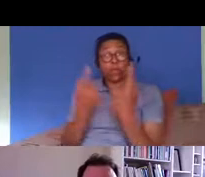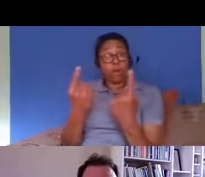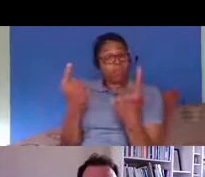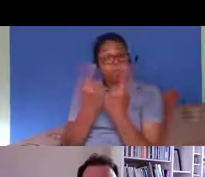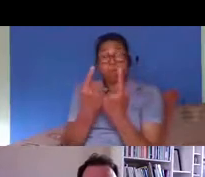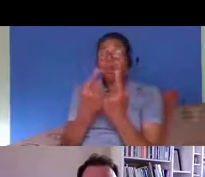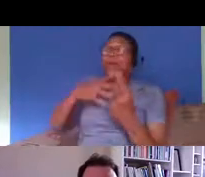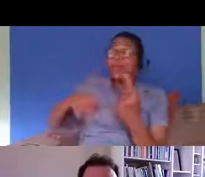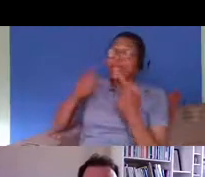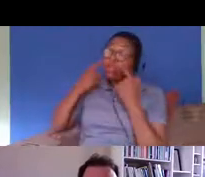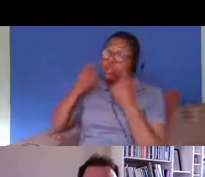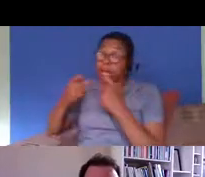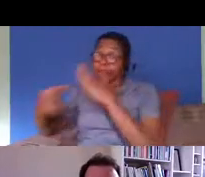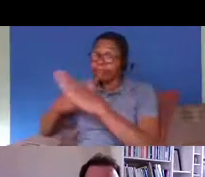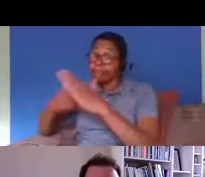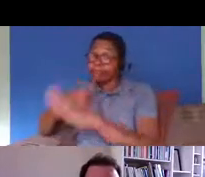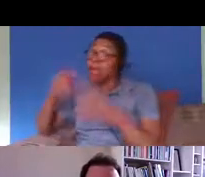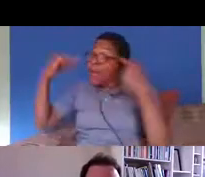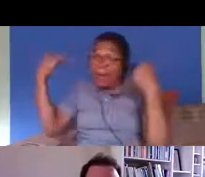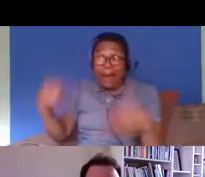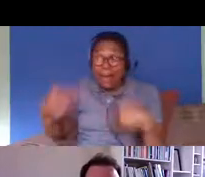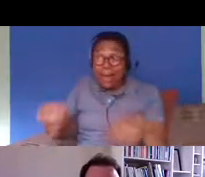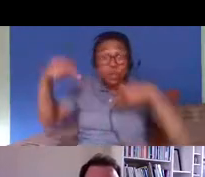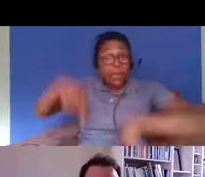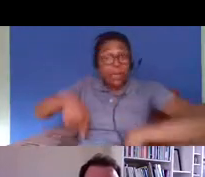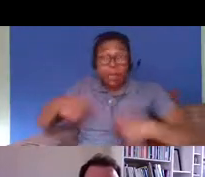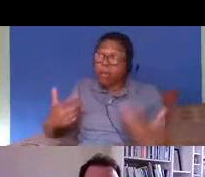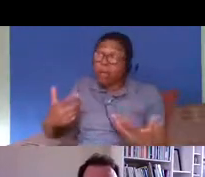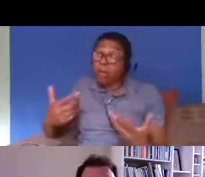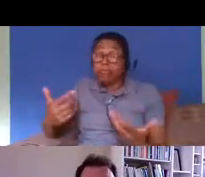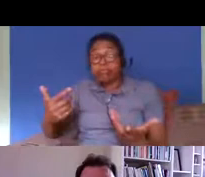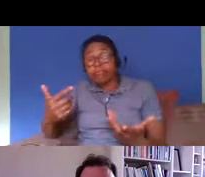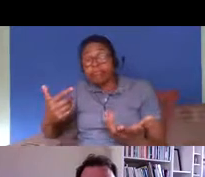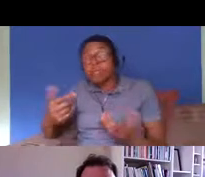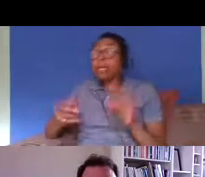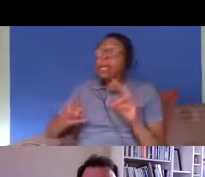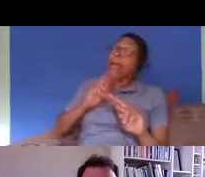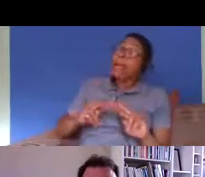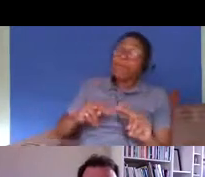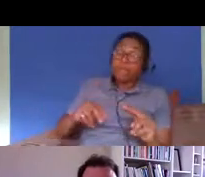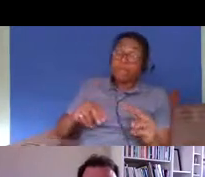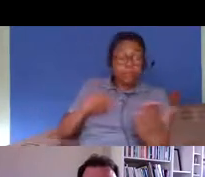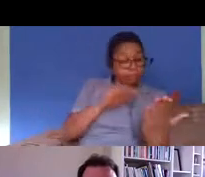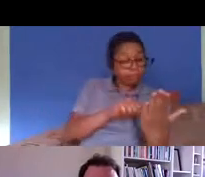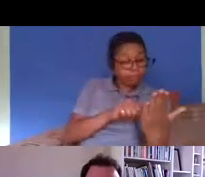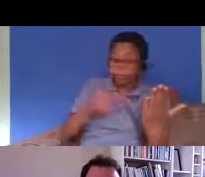introduced whereby the home office could effectively object to a marriage taking place um if the registrars reported it to them and that would